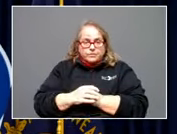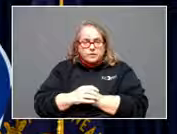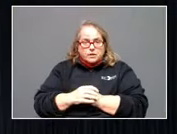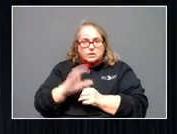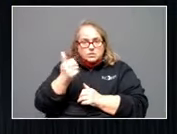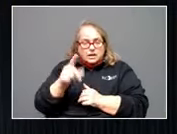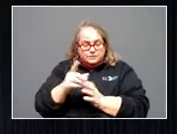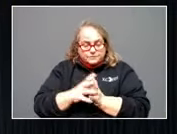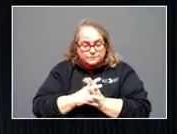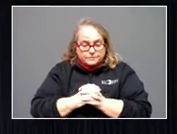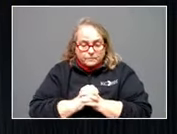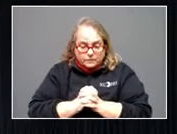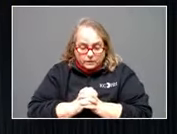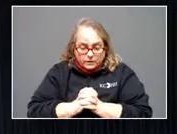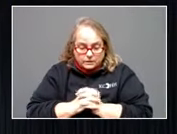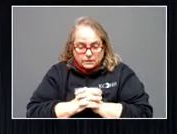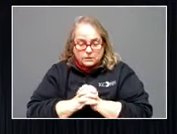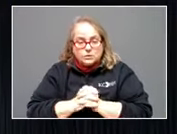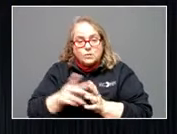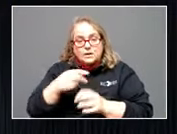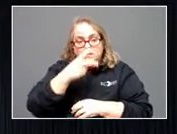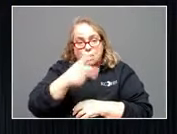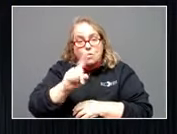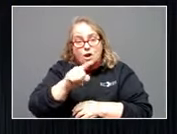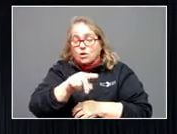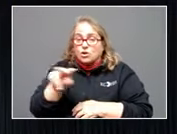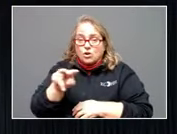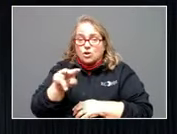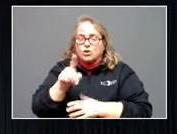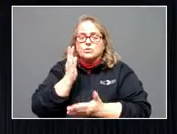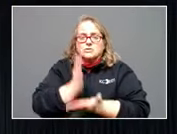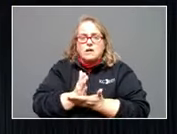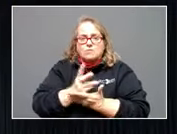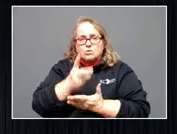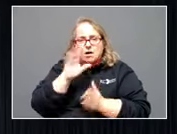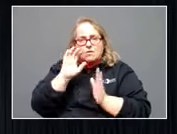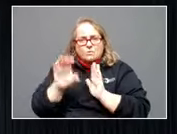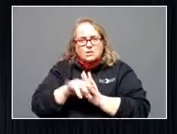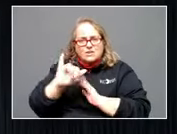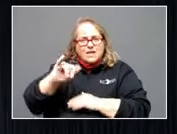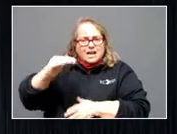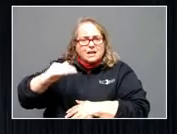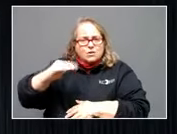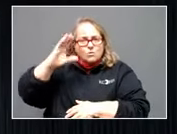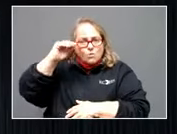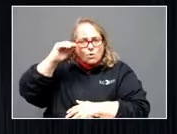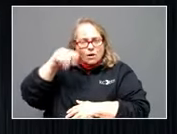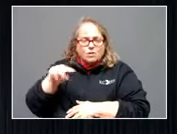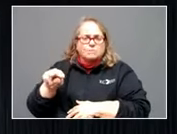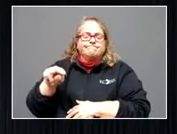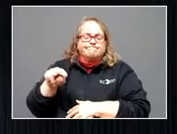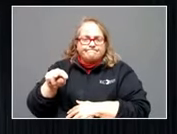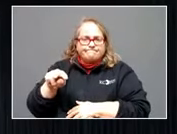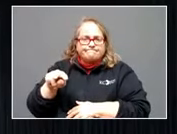had a moment where you paused and saw that picture of you with that little boy. I know you've probably heard so many stories of survival and loss,